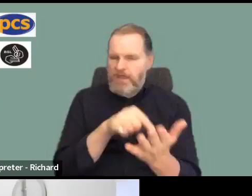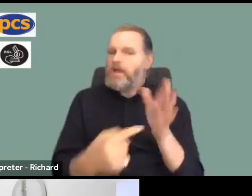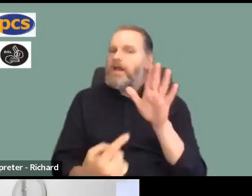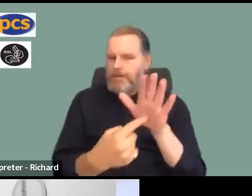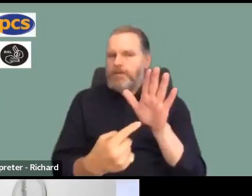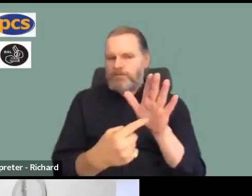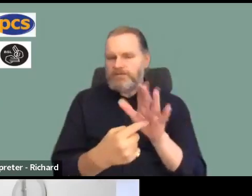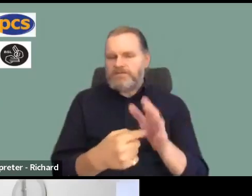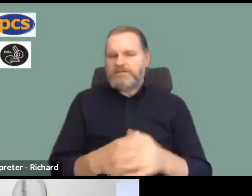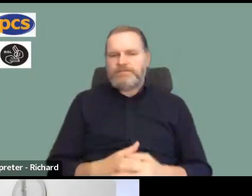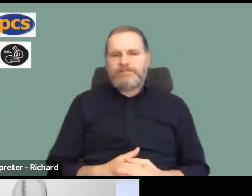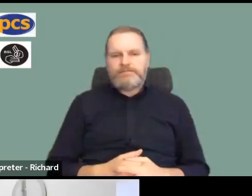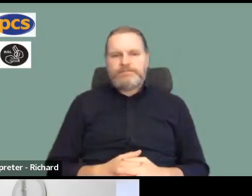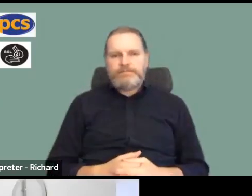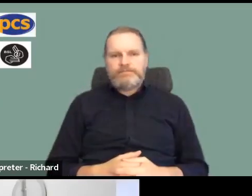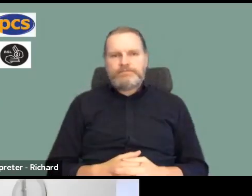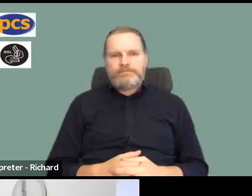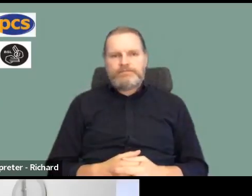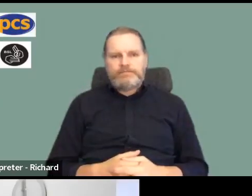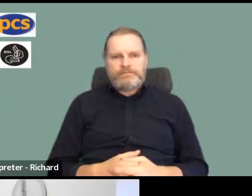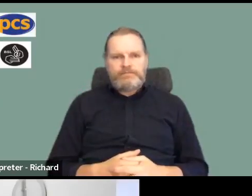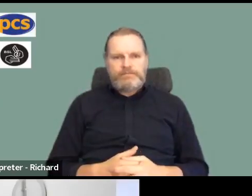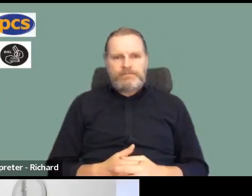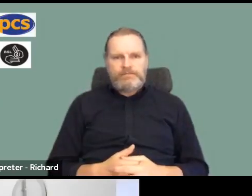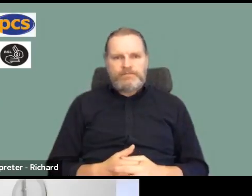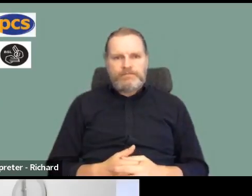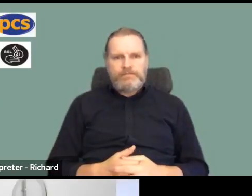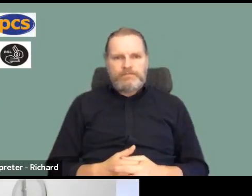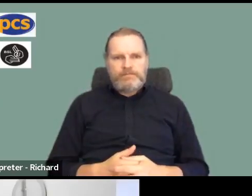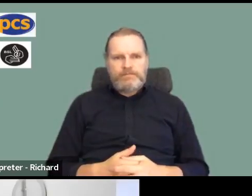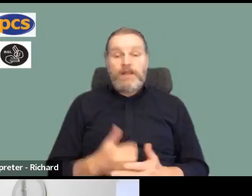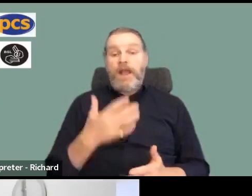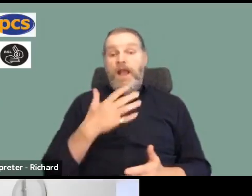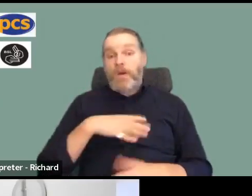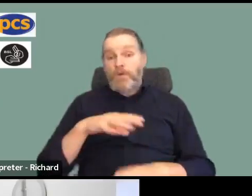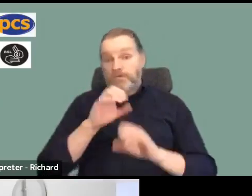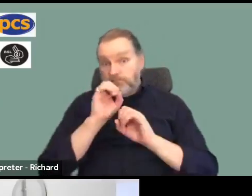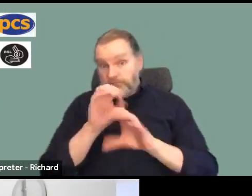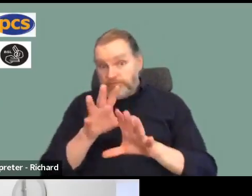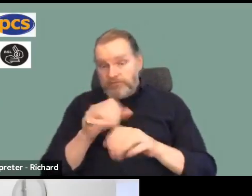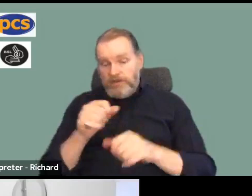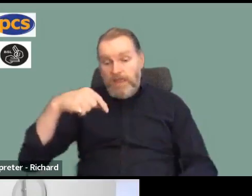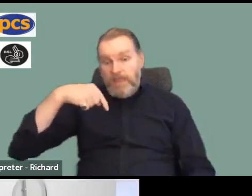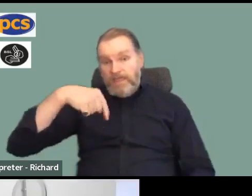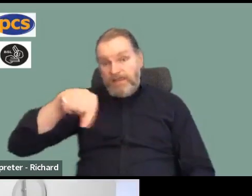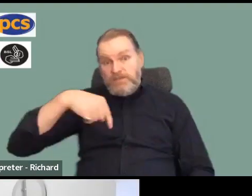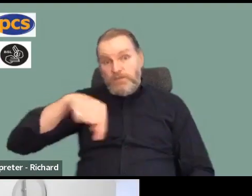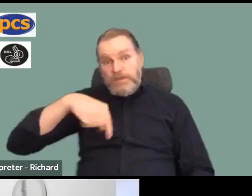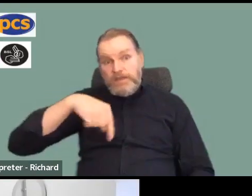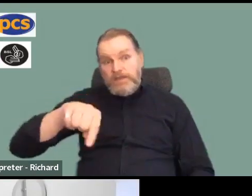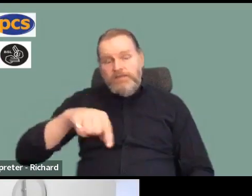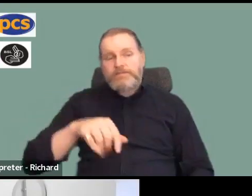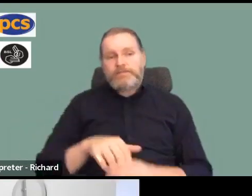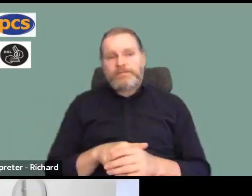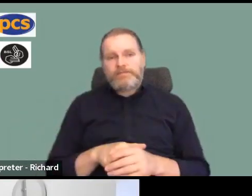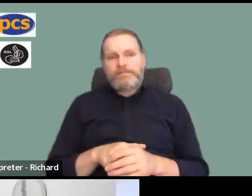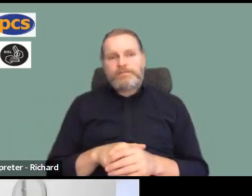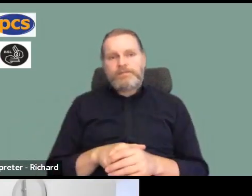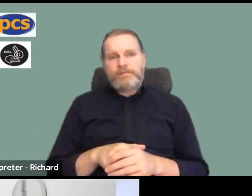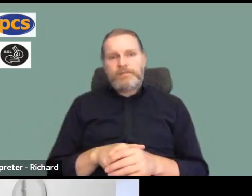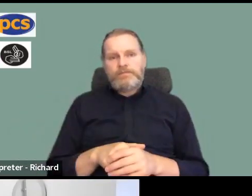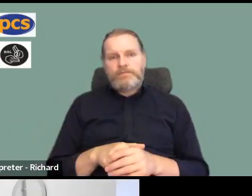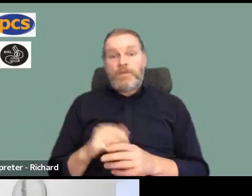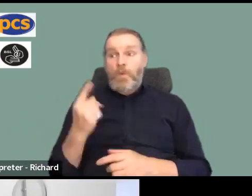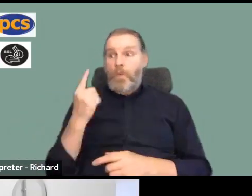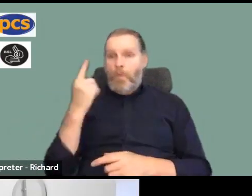help. I think that's even more important, Fran, if I could just throw in at this point, that this week we've seen one major